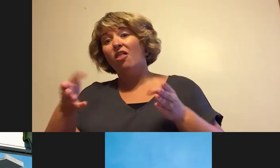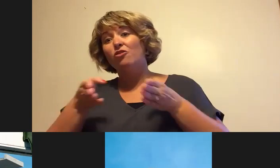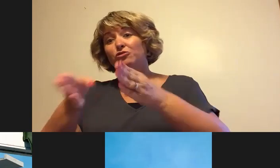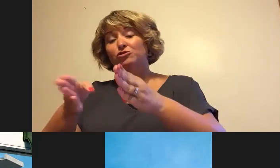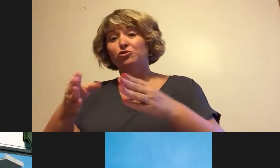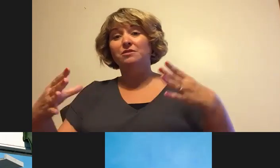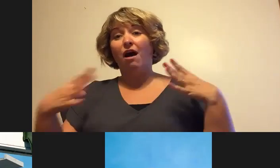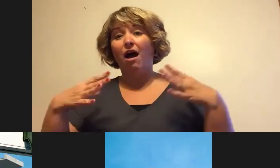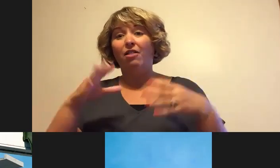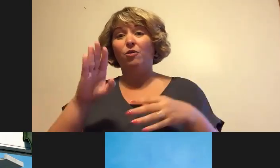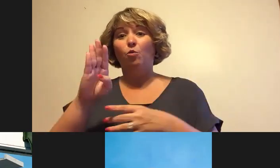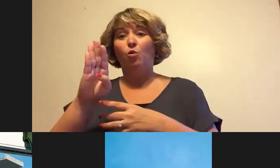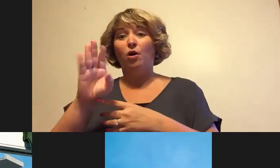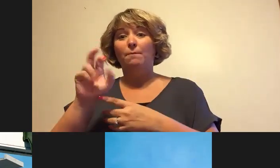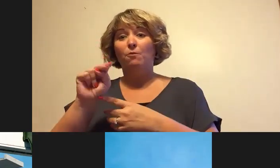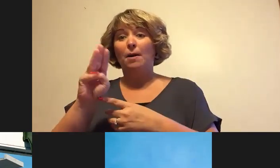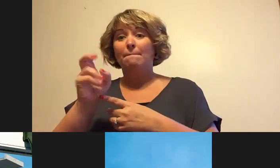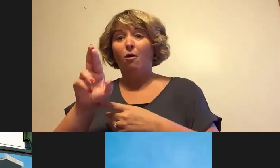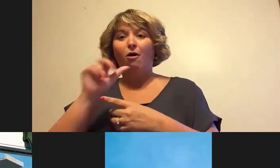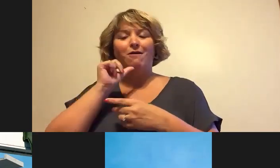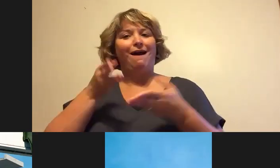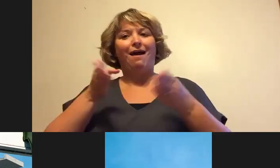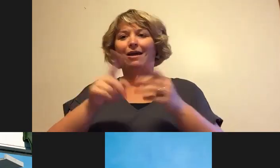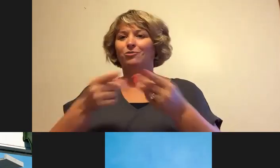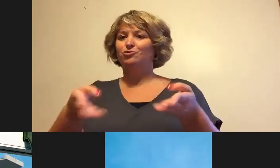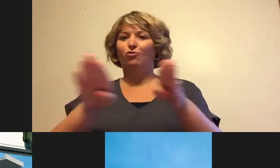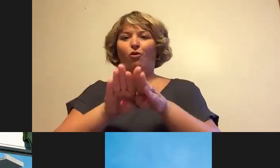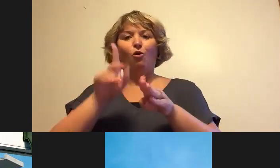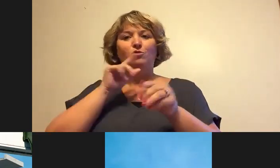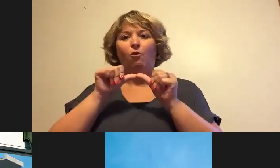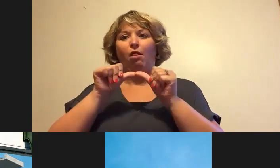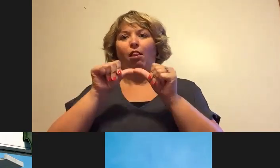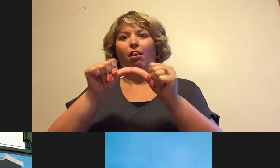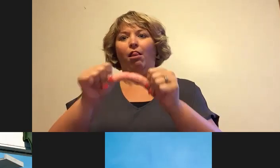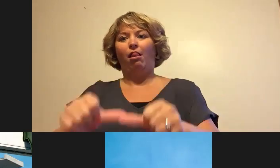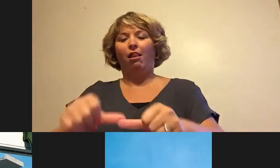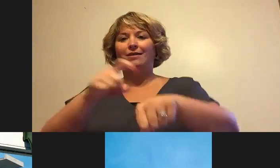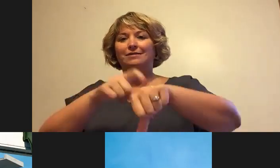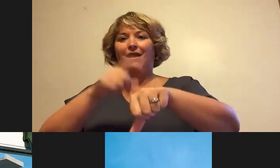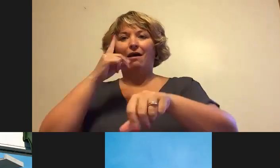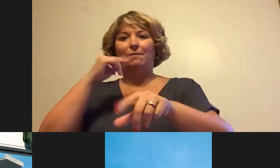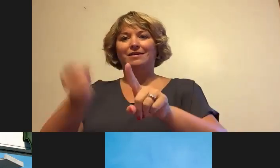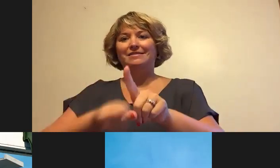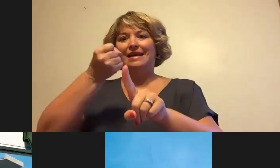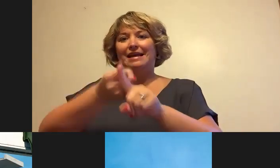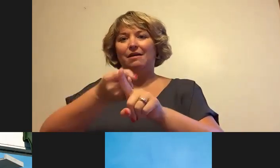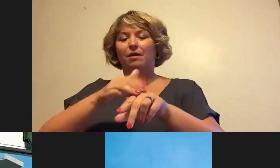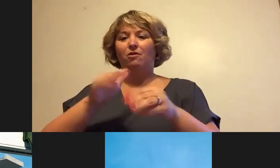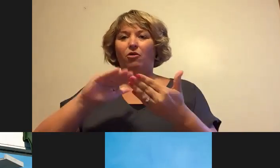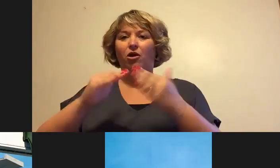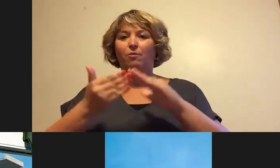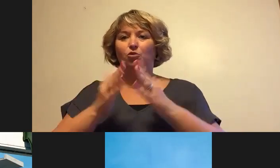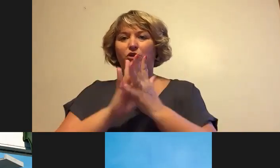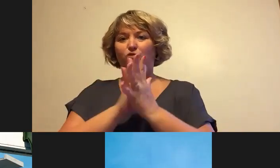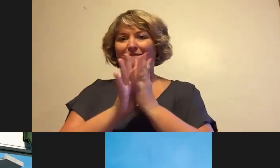and Bryn Mawr were not allowed to close for a significant amount of time simply because of the impact it would have on the community traffic. So that's why